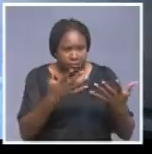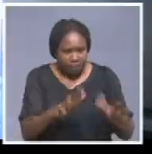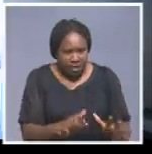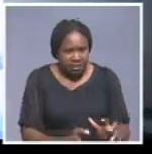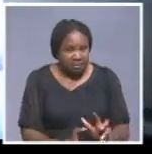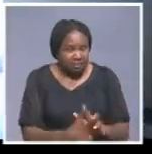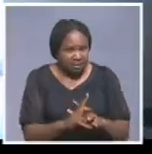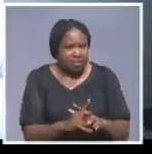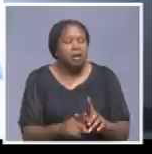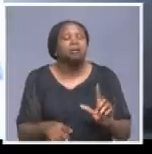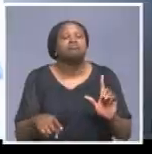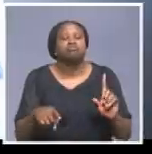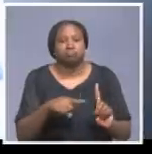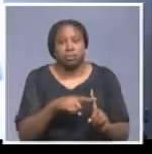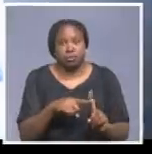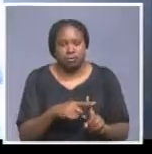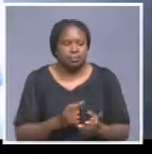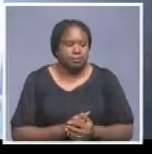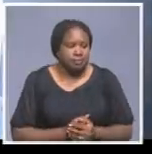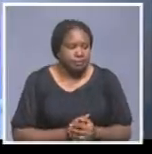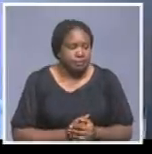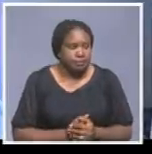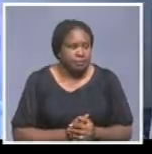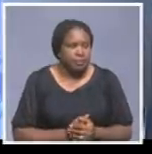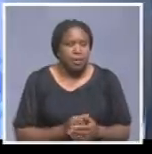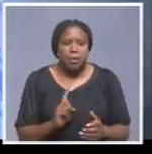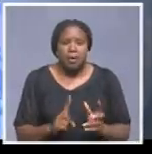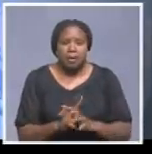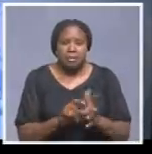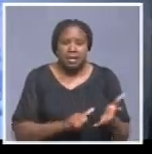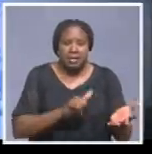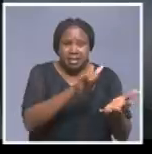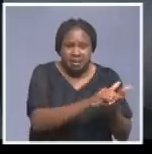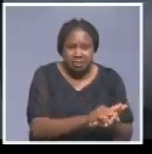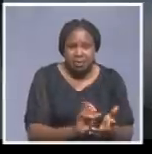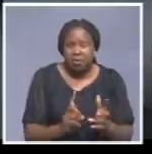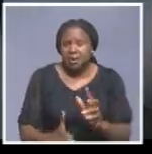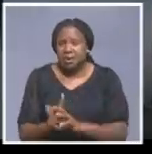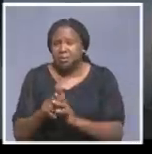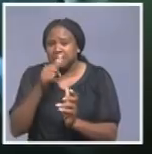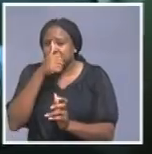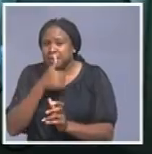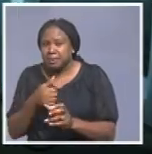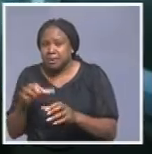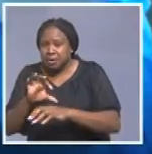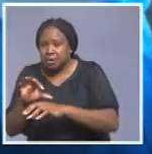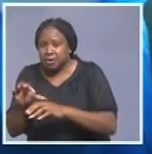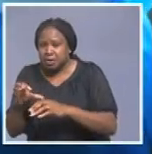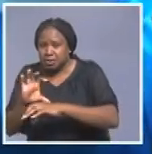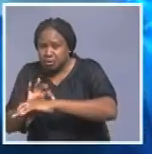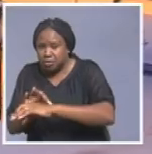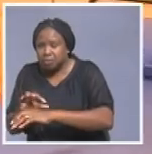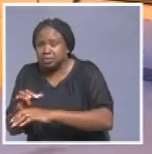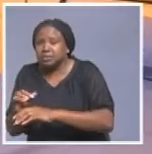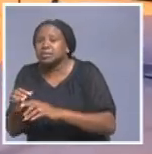out last night. So, what happened at the airport and what happened at the practice, is there are two different procedures